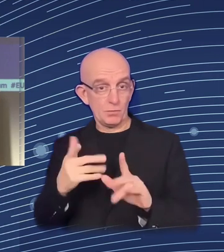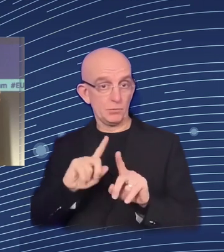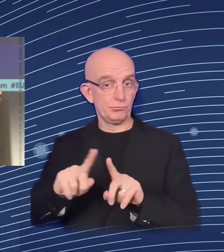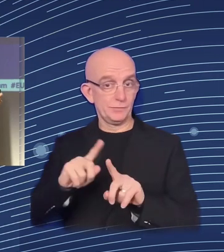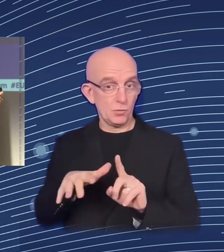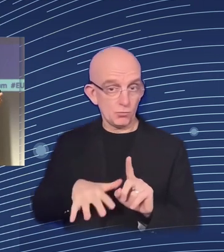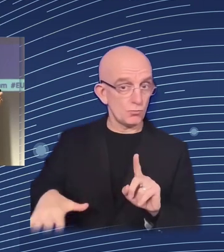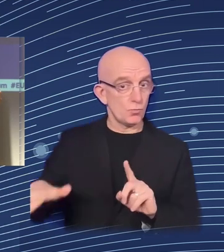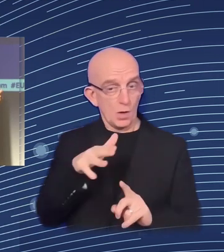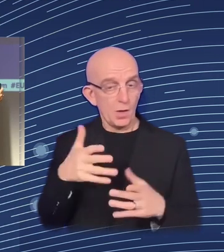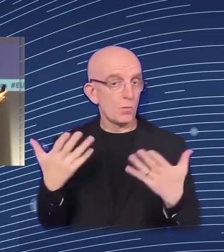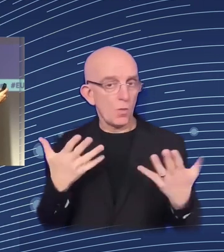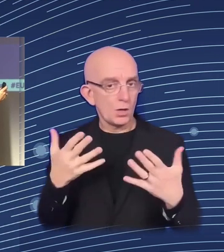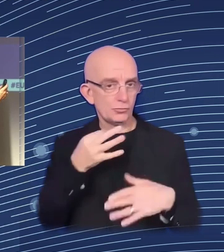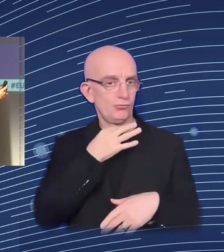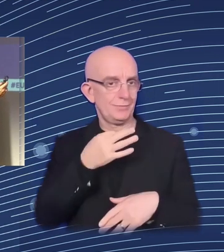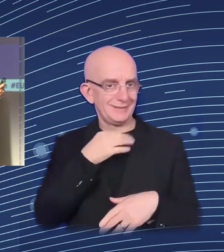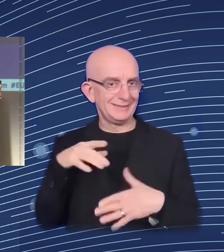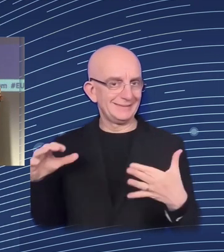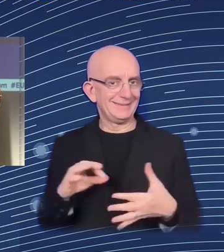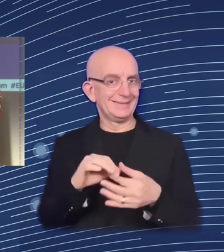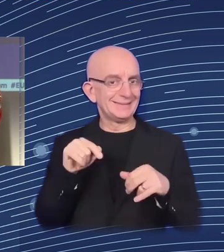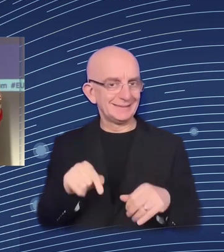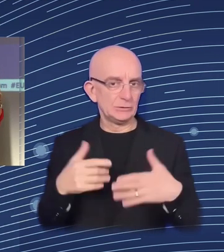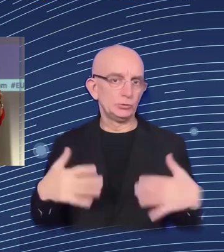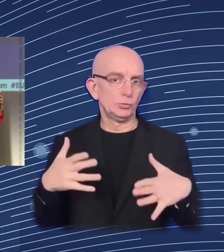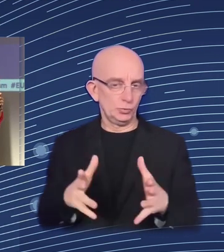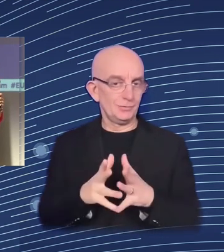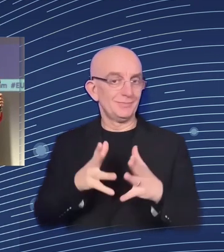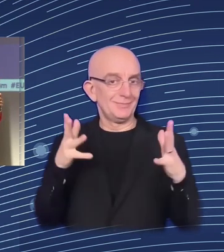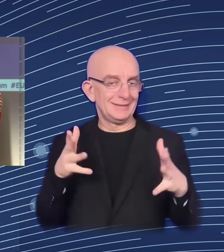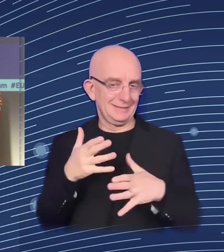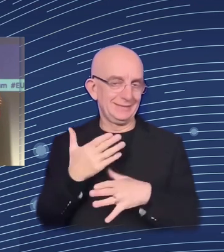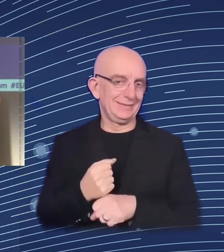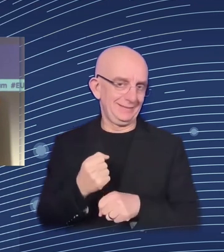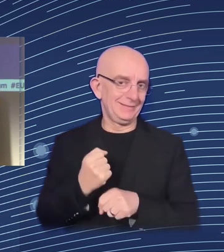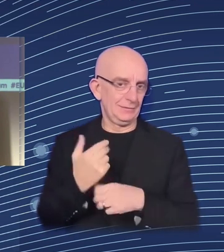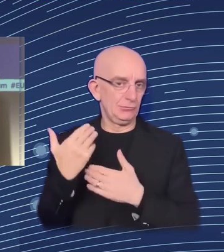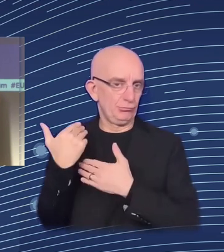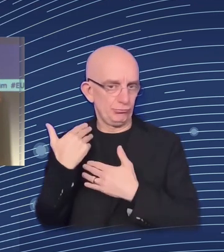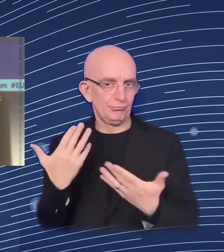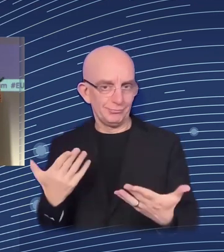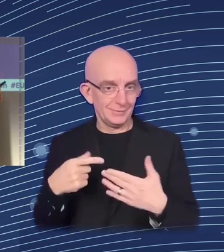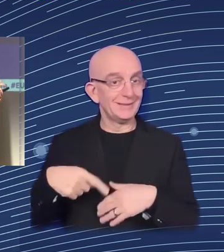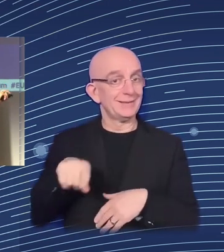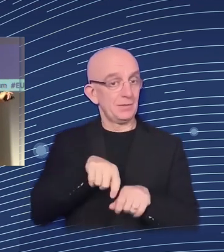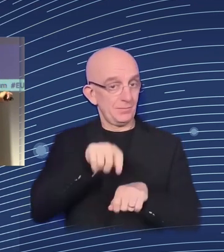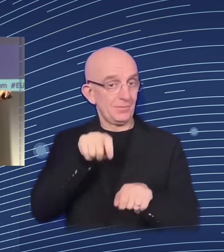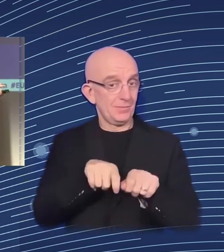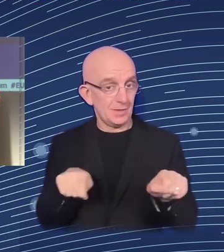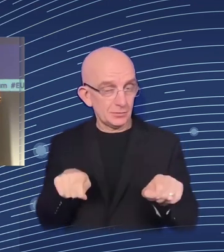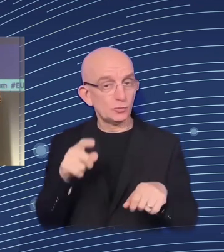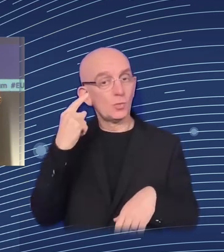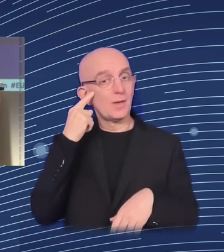operationalize and measuring, first of all, the digital transformation, which is two words, but